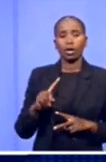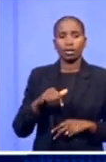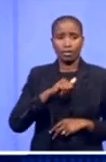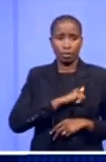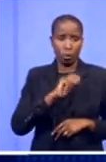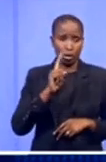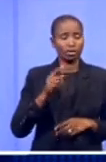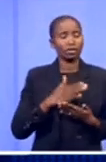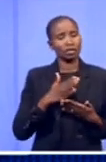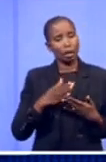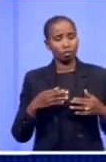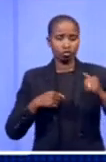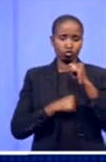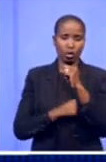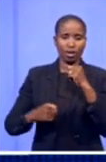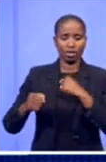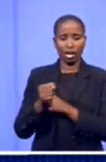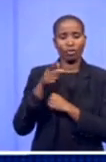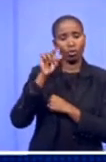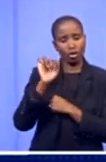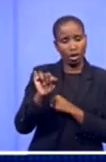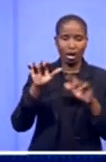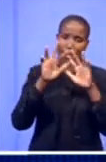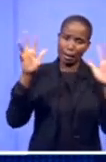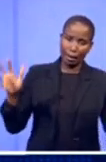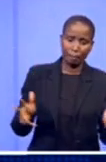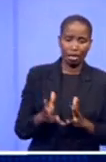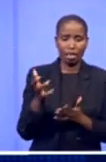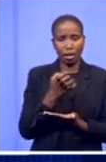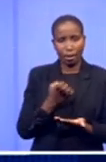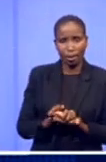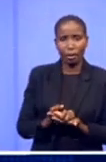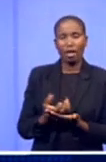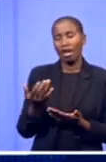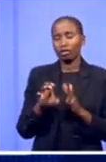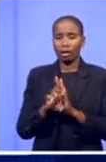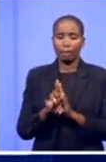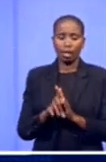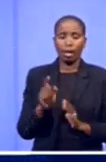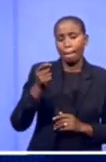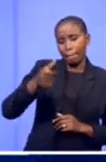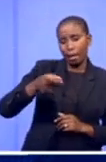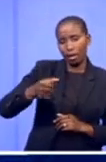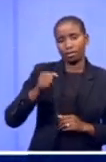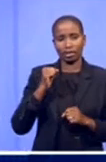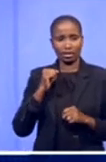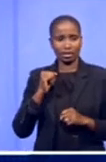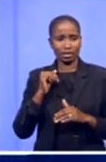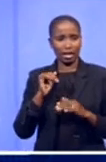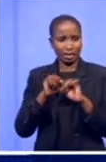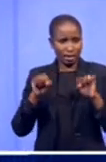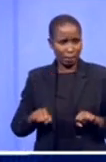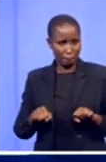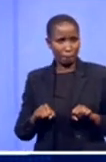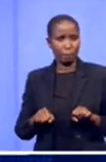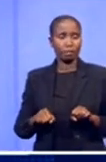economy together, like the payment system, has become politicized in this conflict. And so I think going